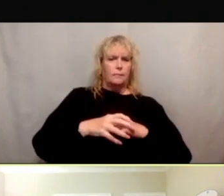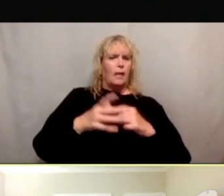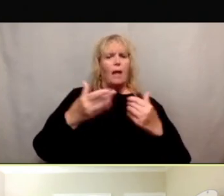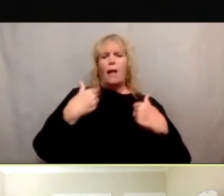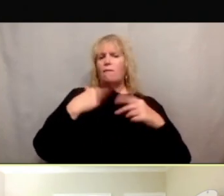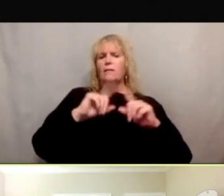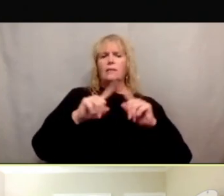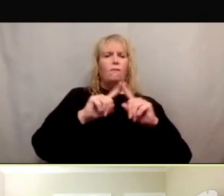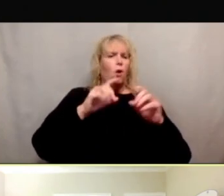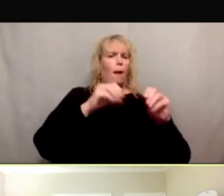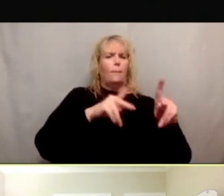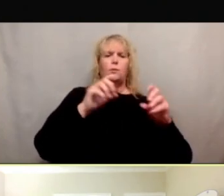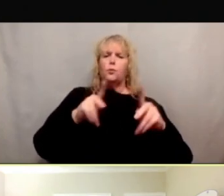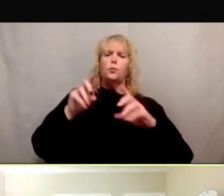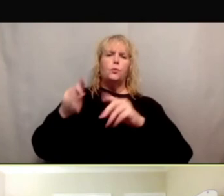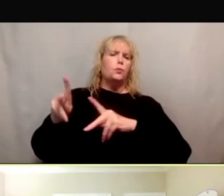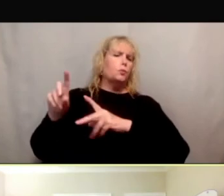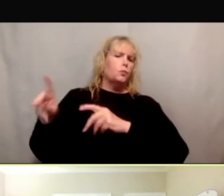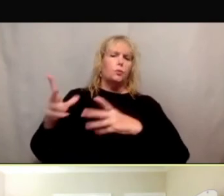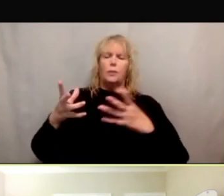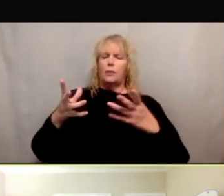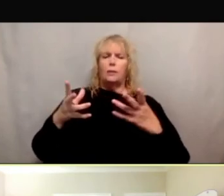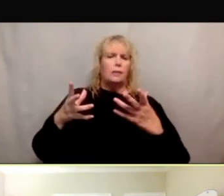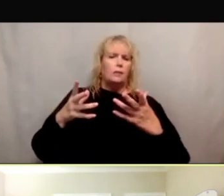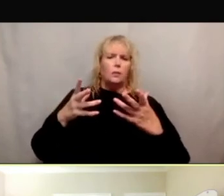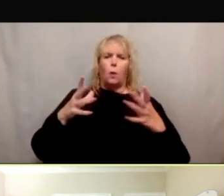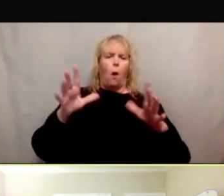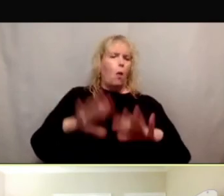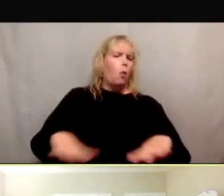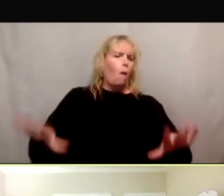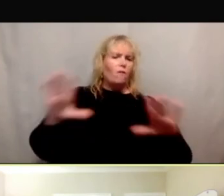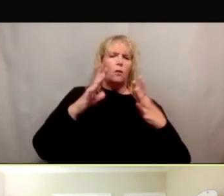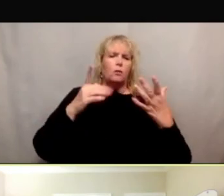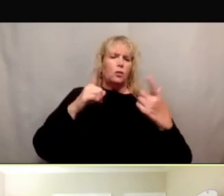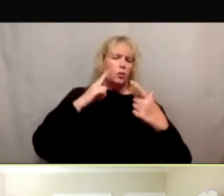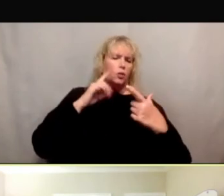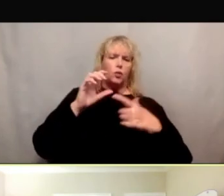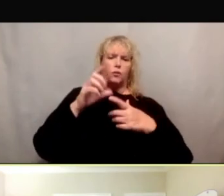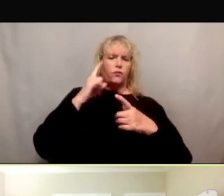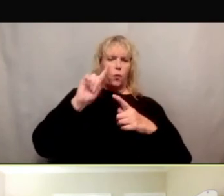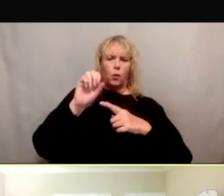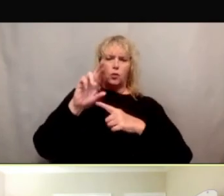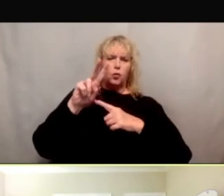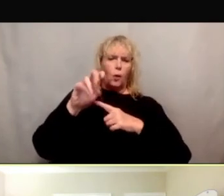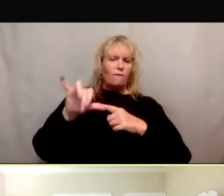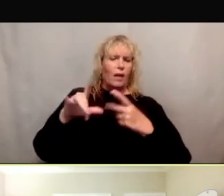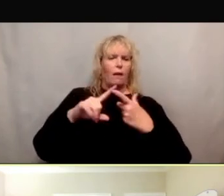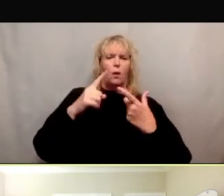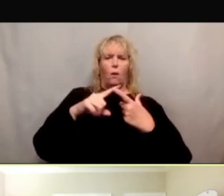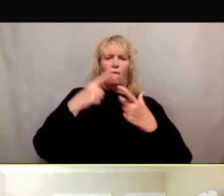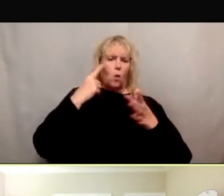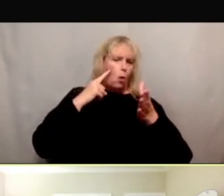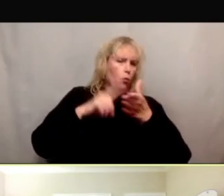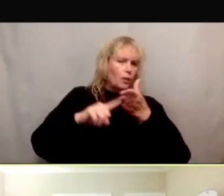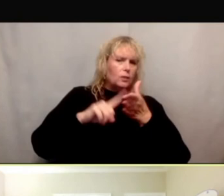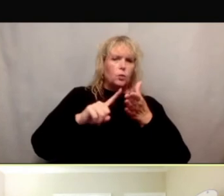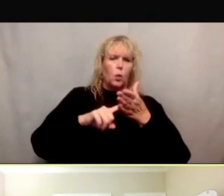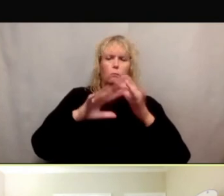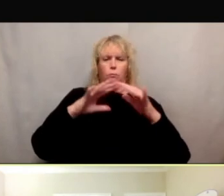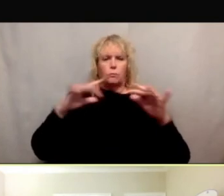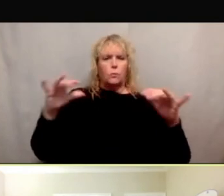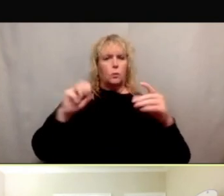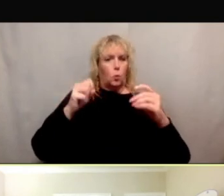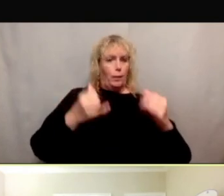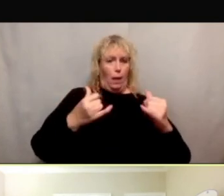opportunities for survey research as well. And so as we move into the questions,